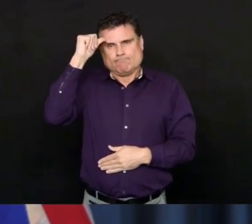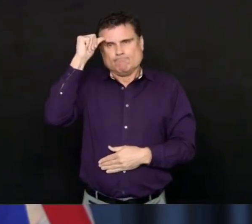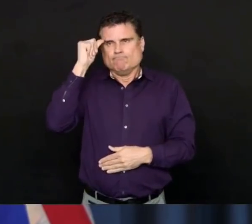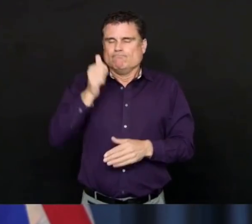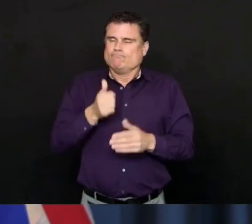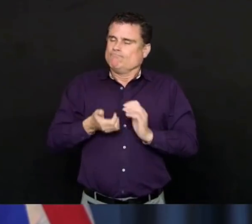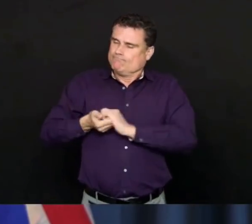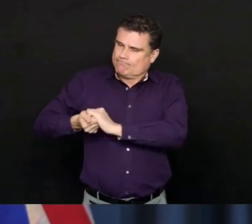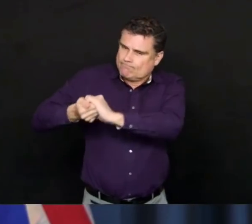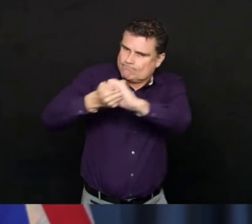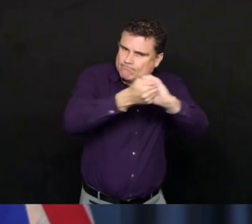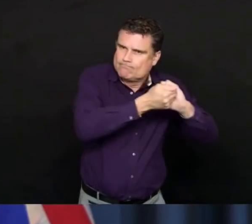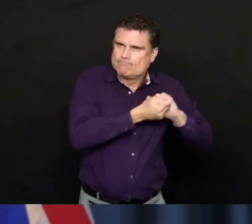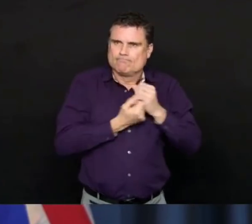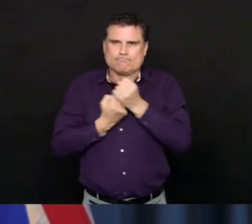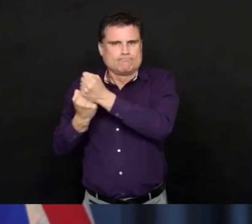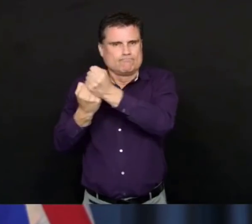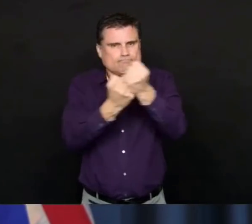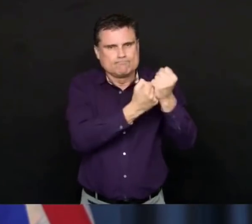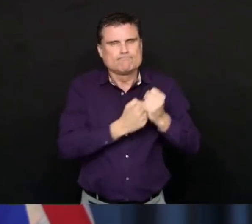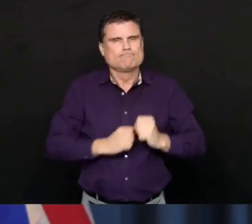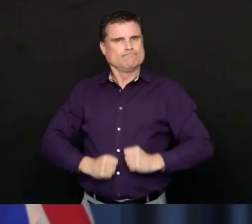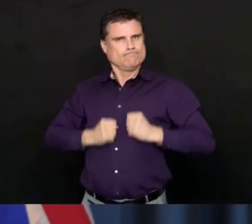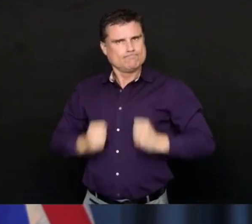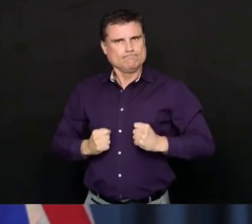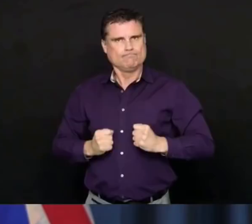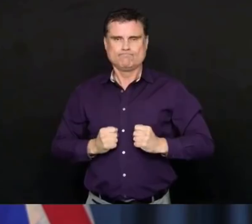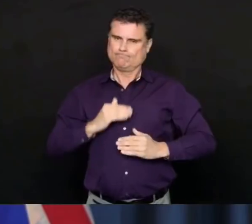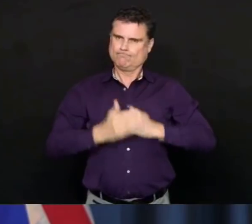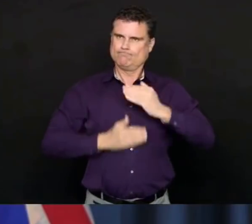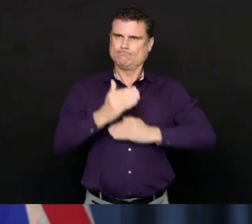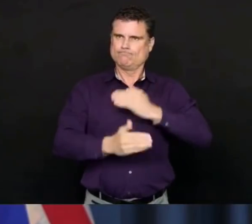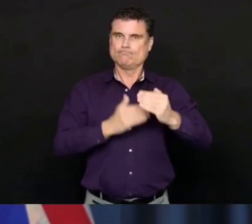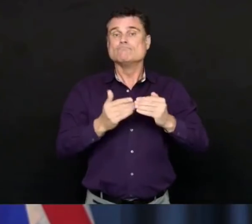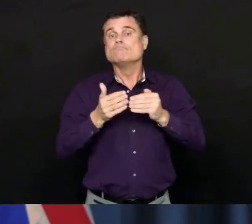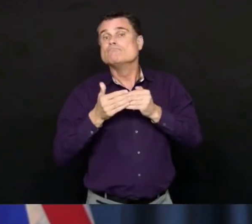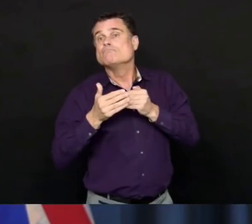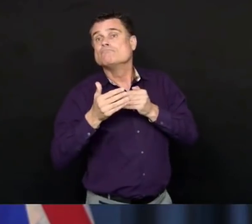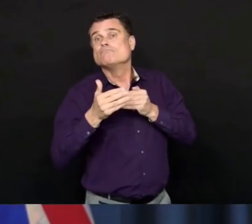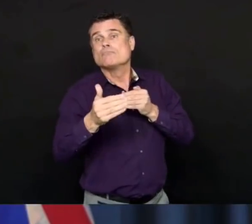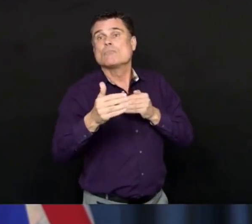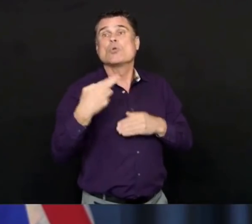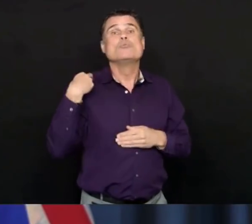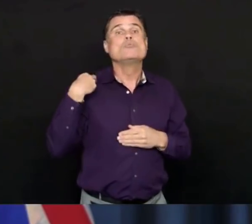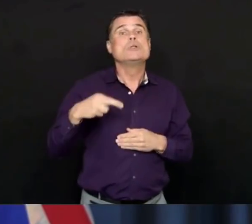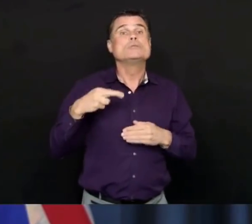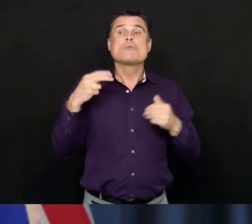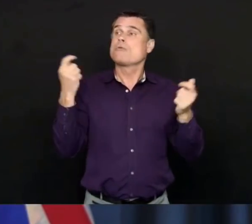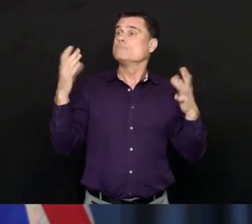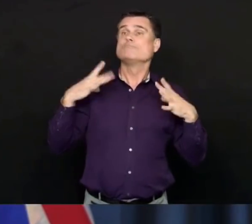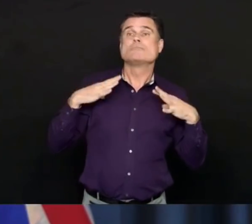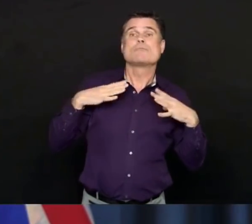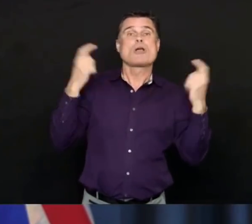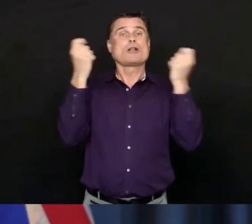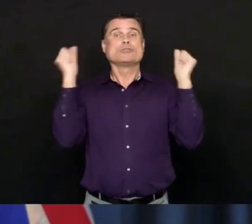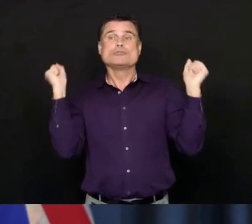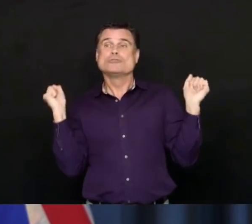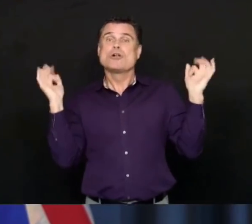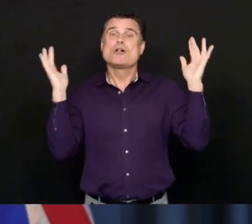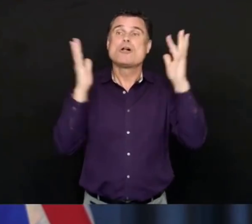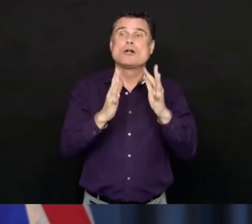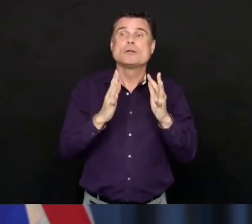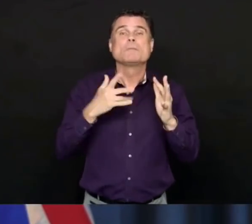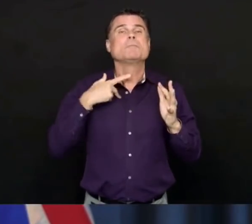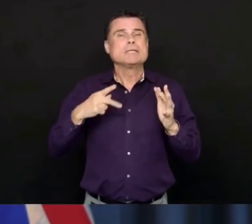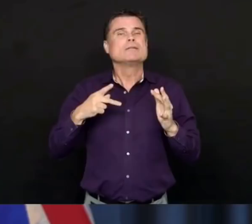let's keep our firewall strong. So this is our time to care and protect each other and our communities and our families